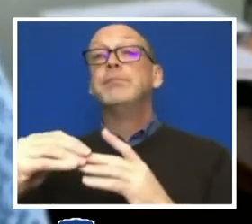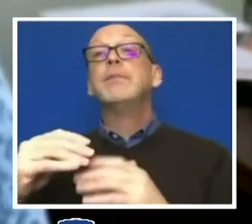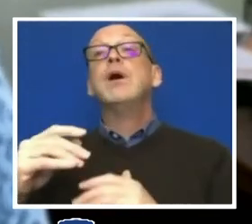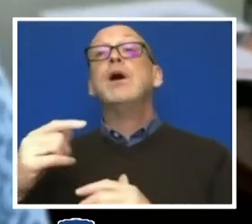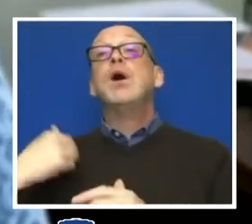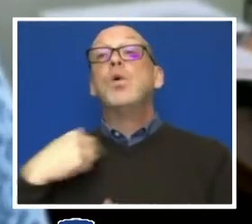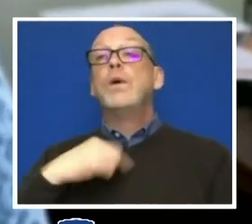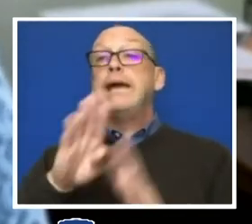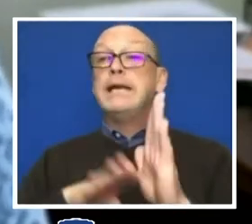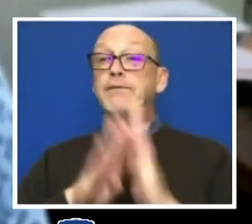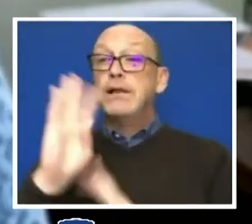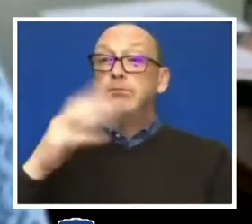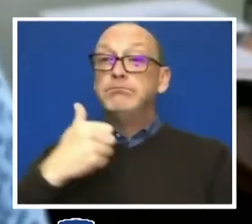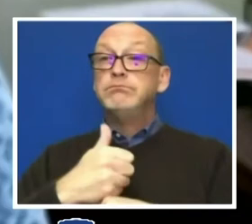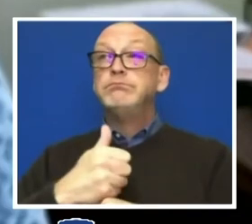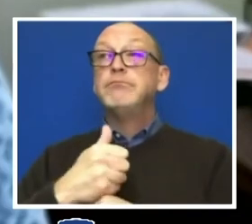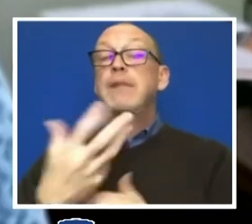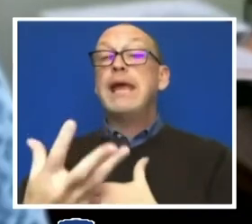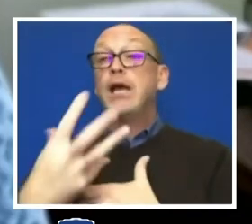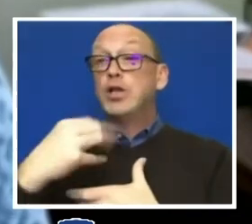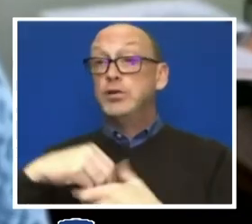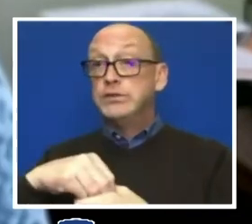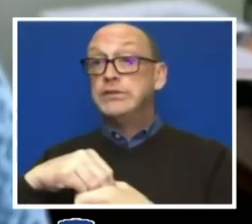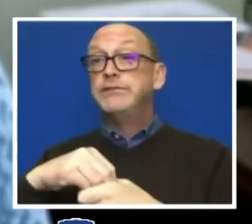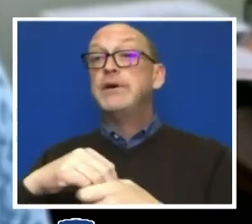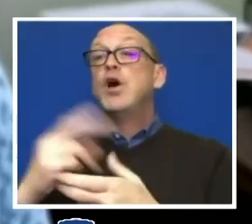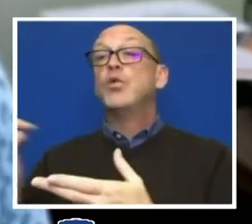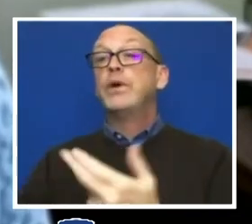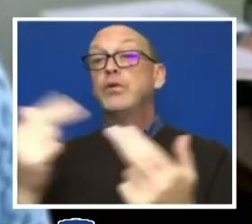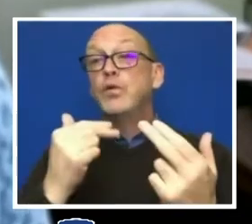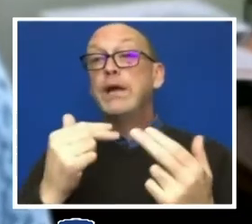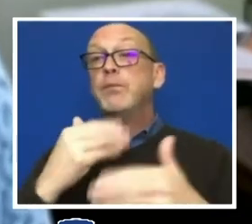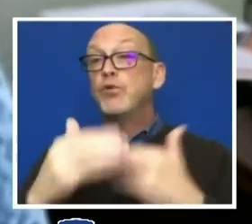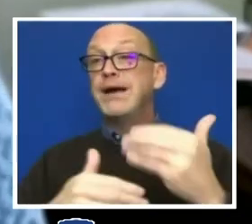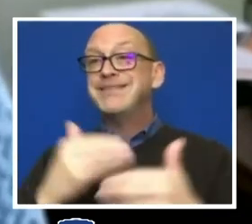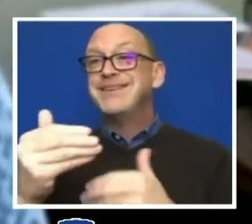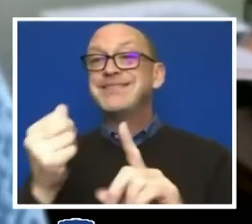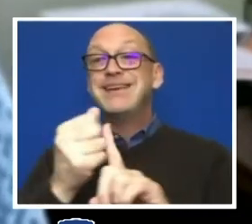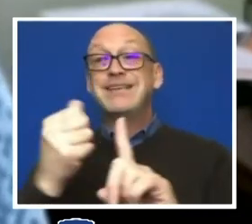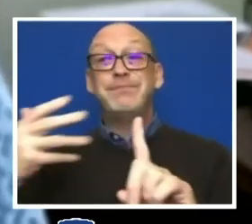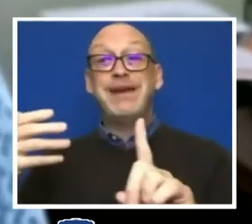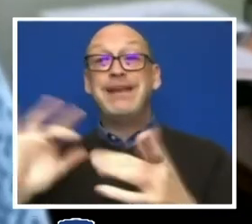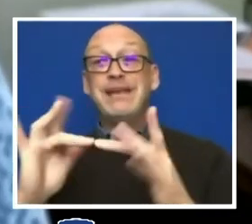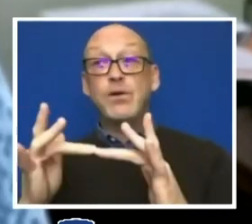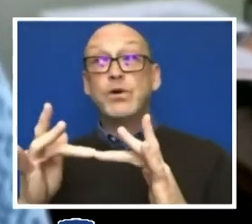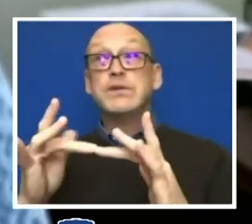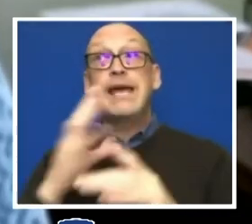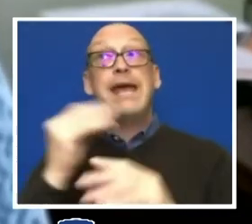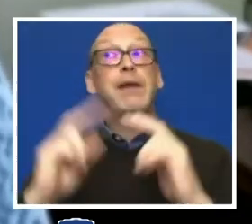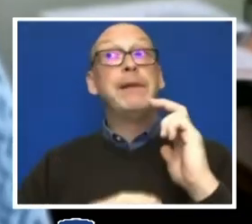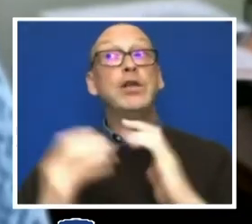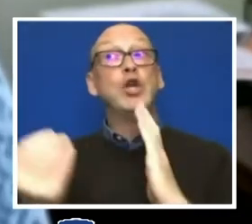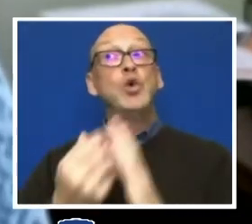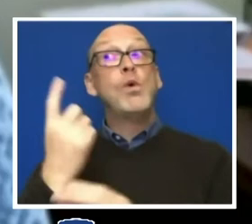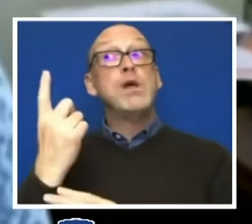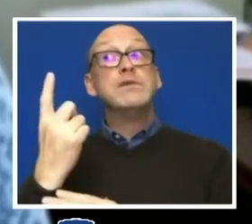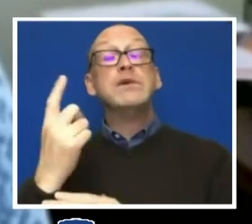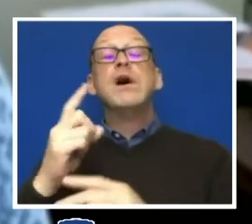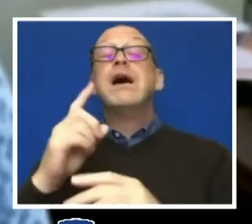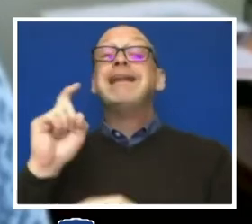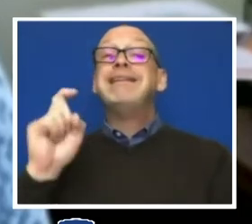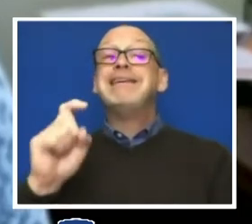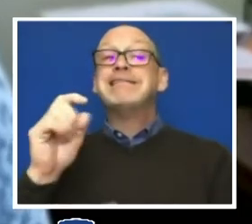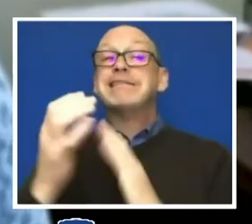inclusive recruiting practices and experts, expanding networks and building new ones. Necessary skills of